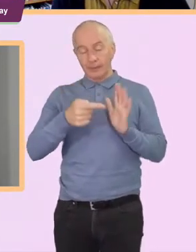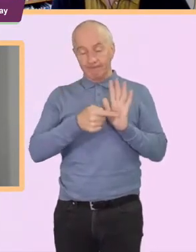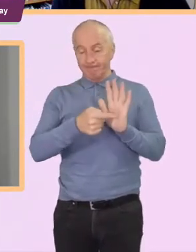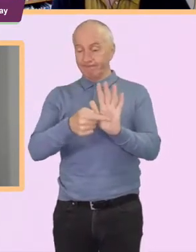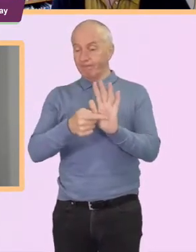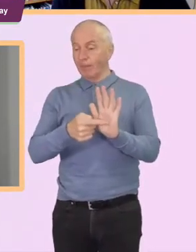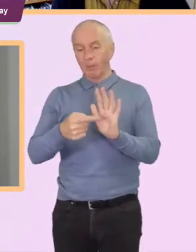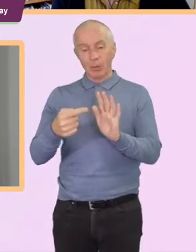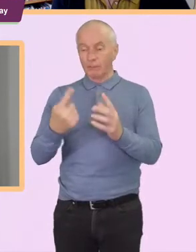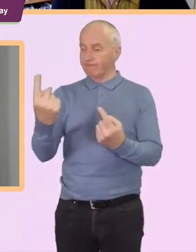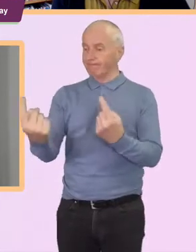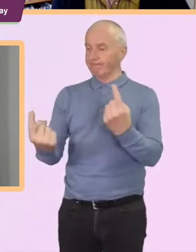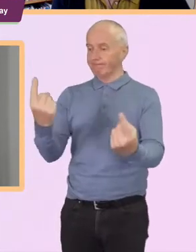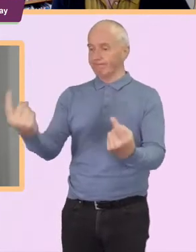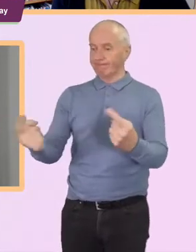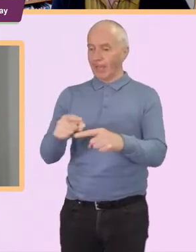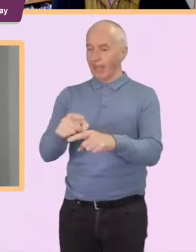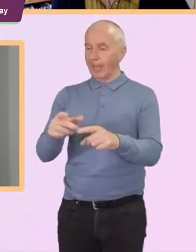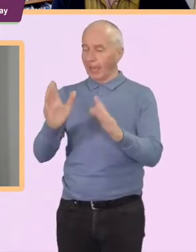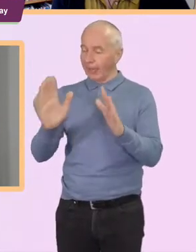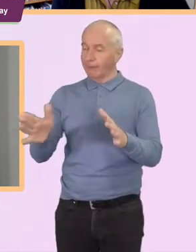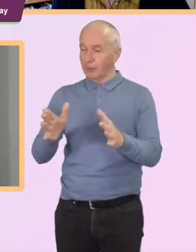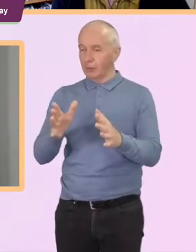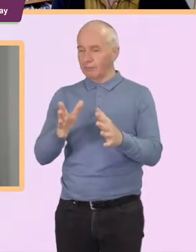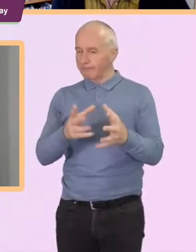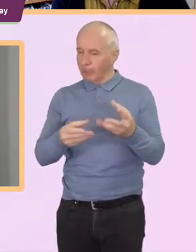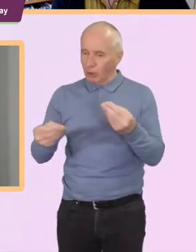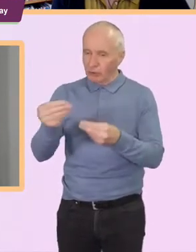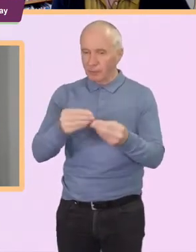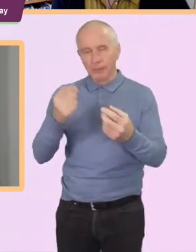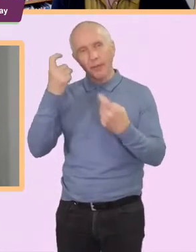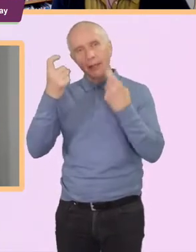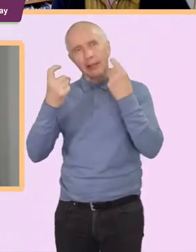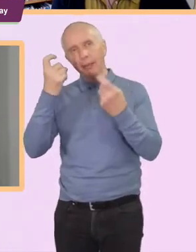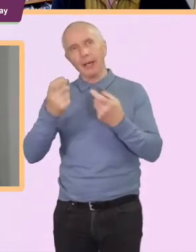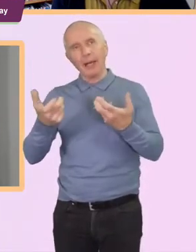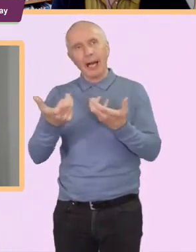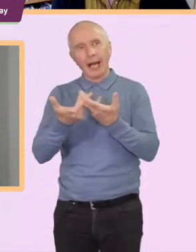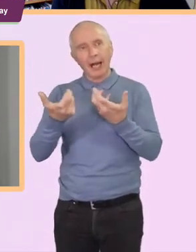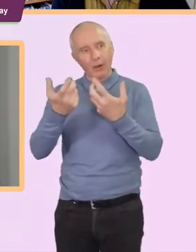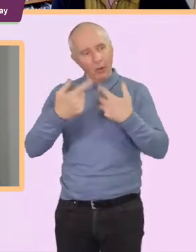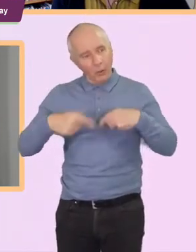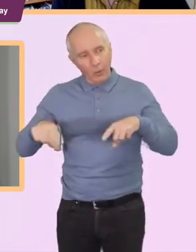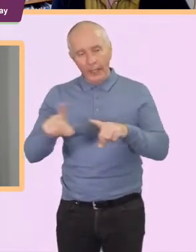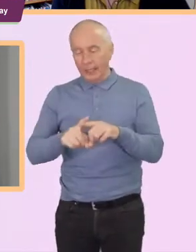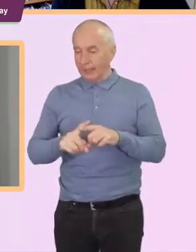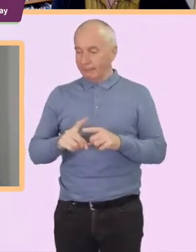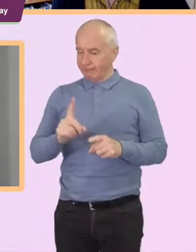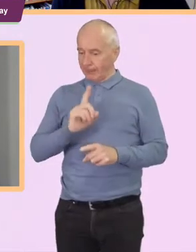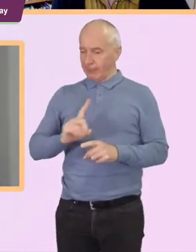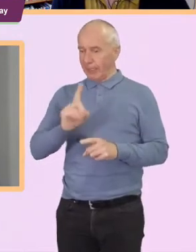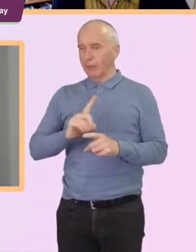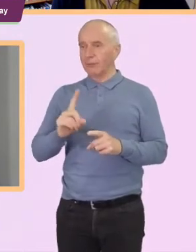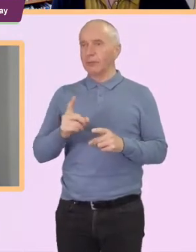a part in in contributing to that in actually thinking about how we as individuals and especially as disciples of Jesus actually